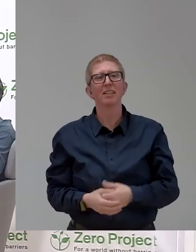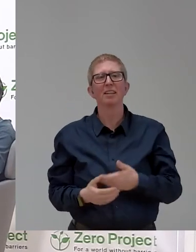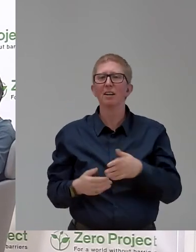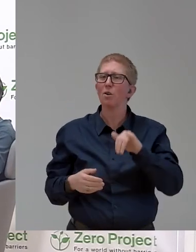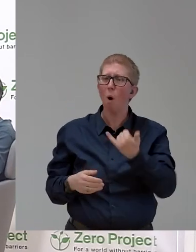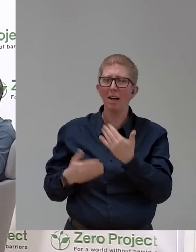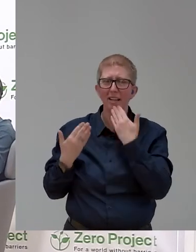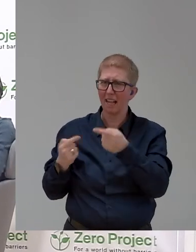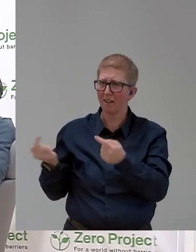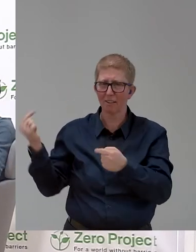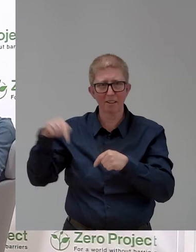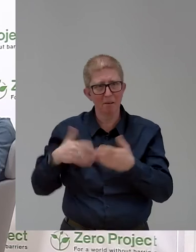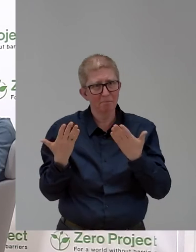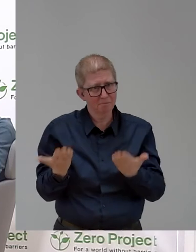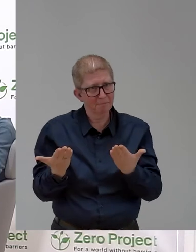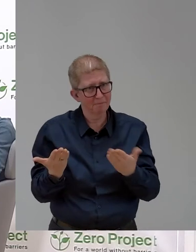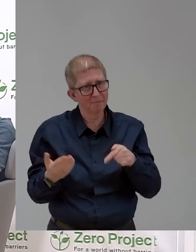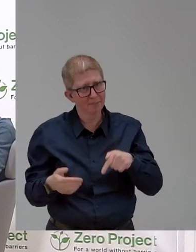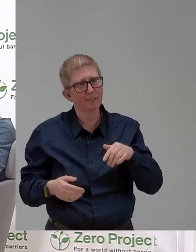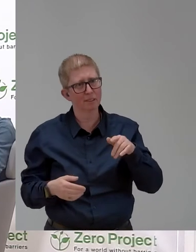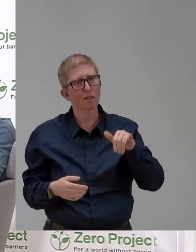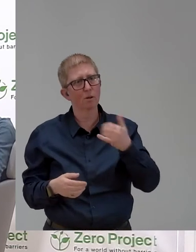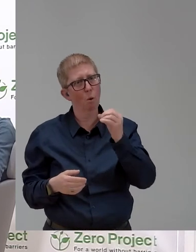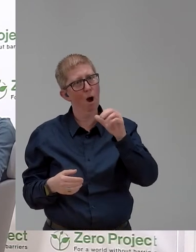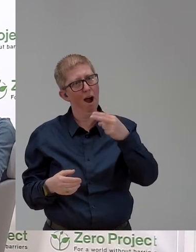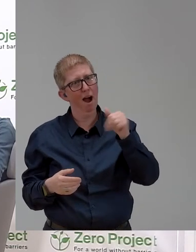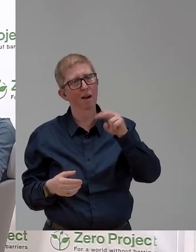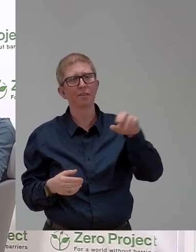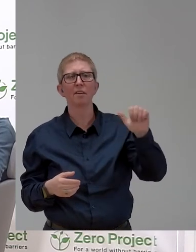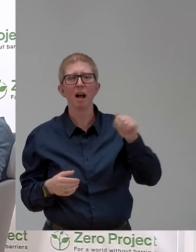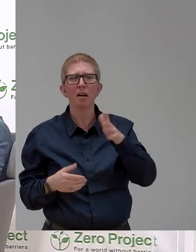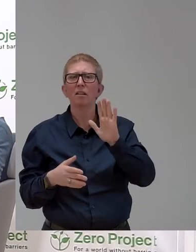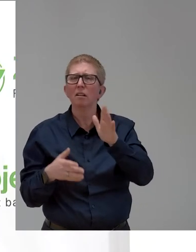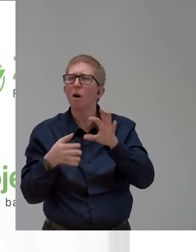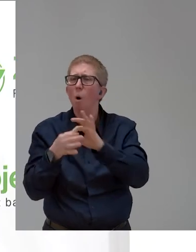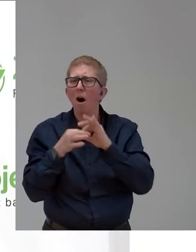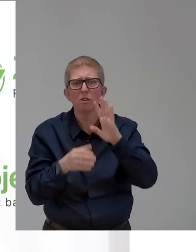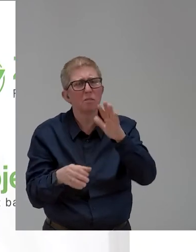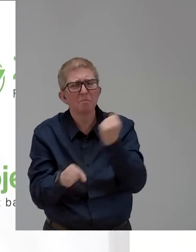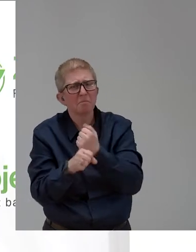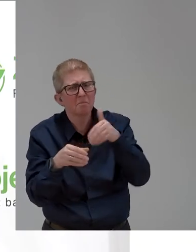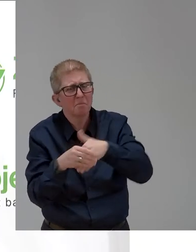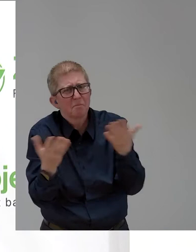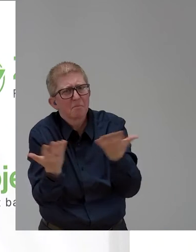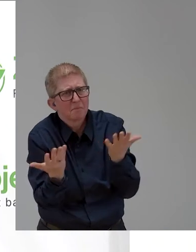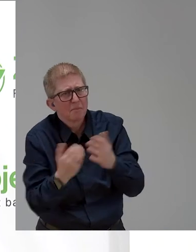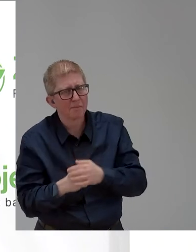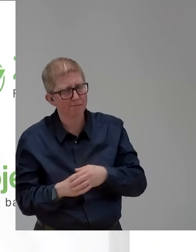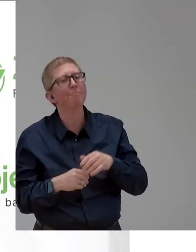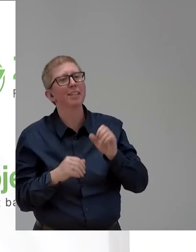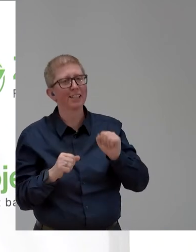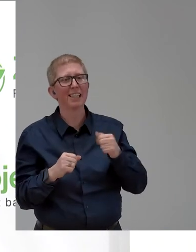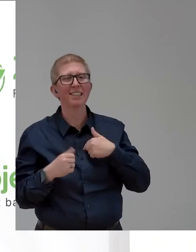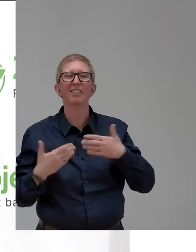Let us start with a brief introduction of yourself and the organization you work for, please. Sure. But before, also from my